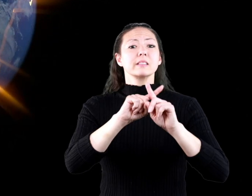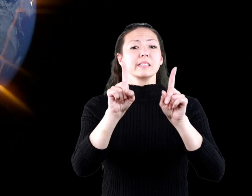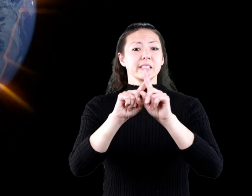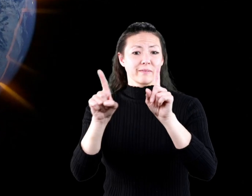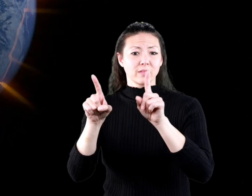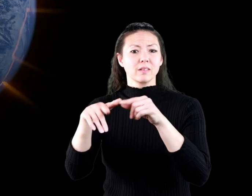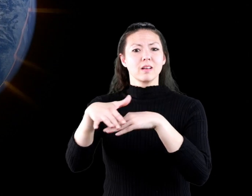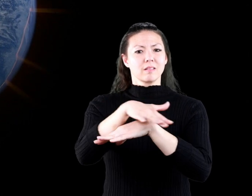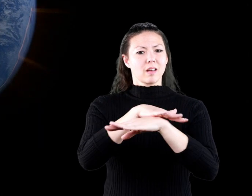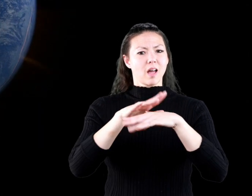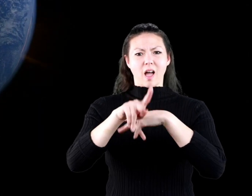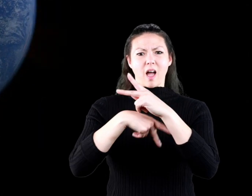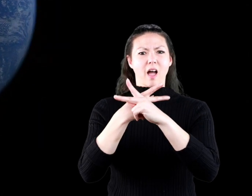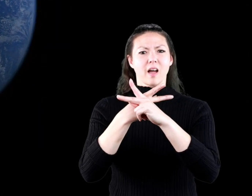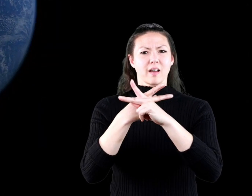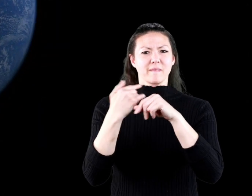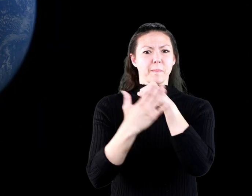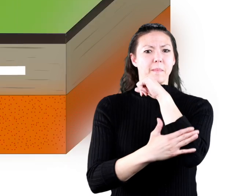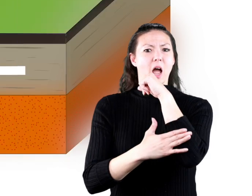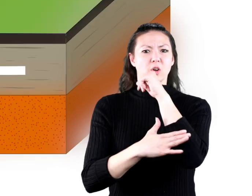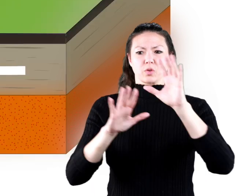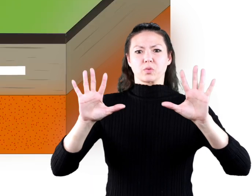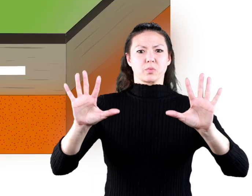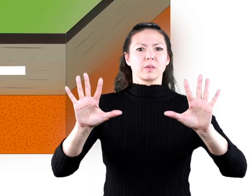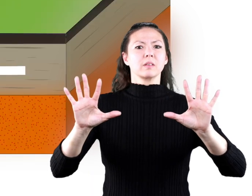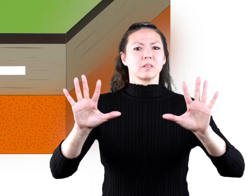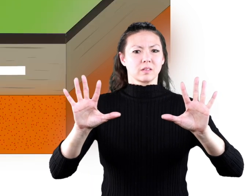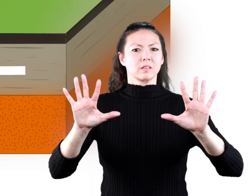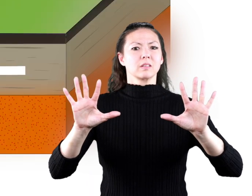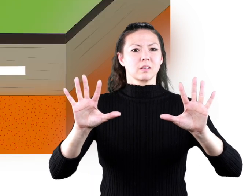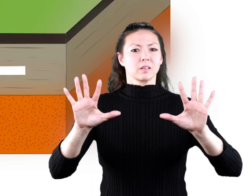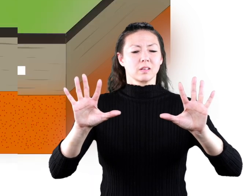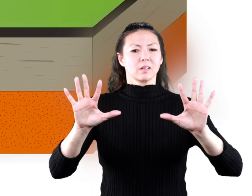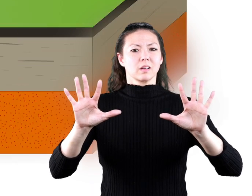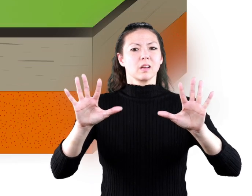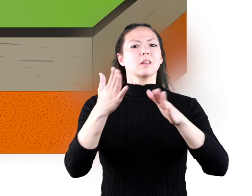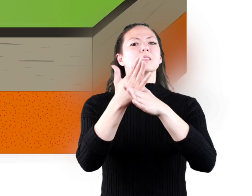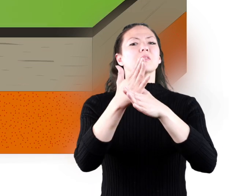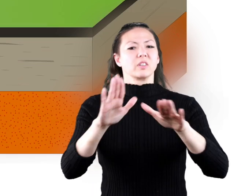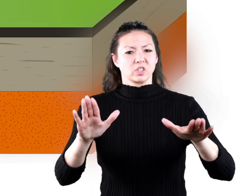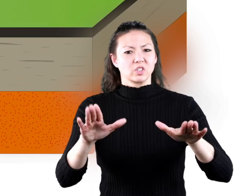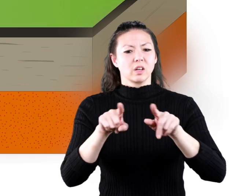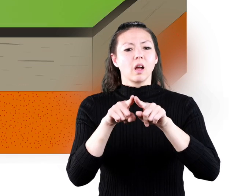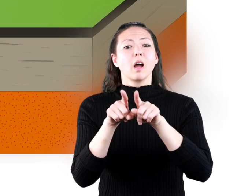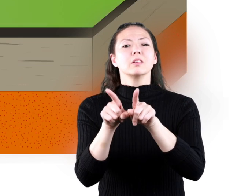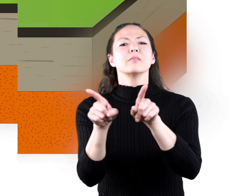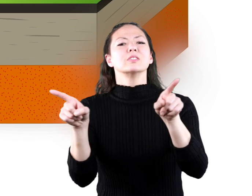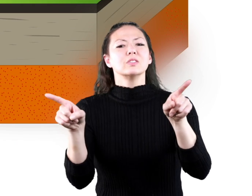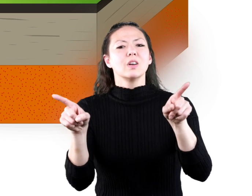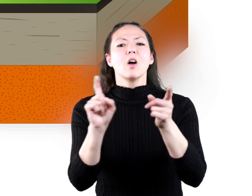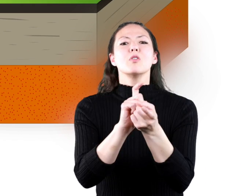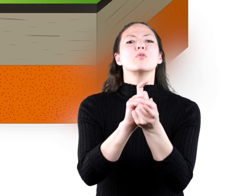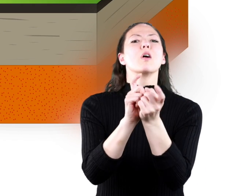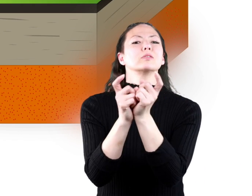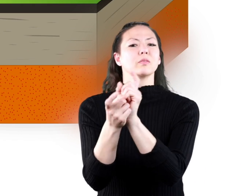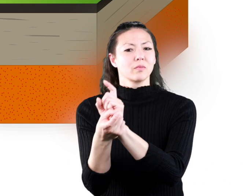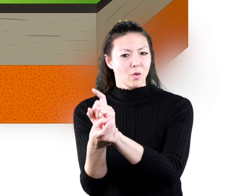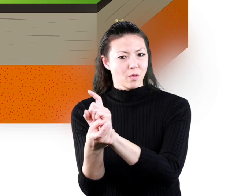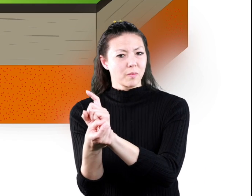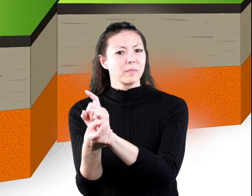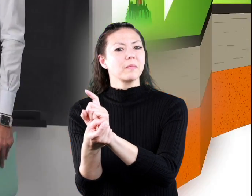there are different kinds of boundaries convergent divergent and transform